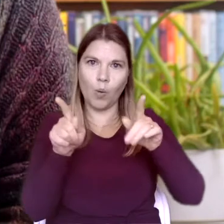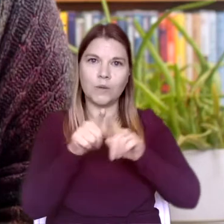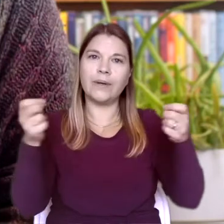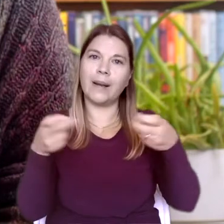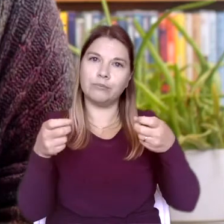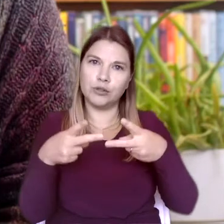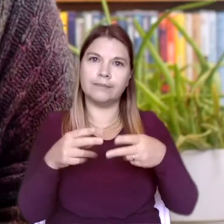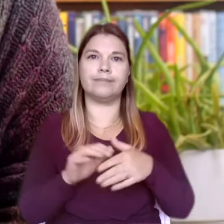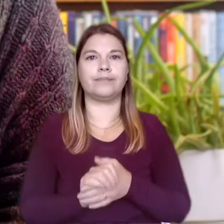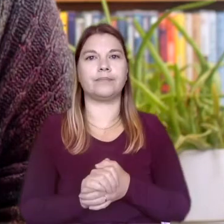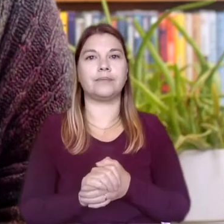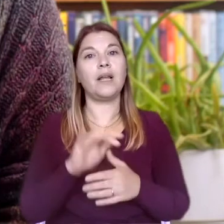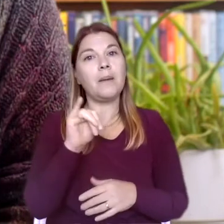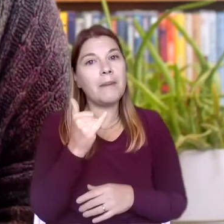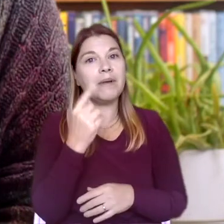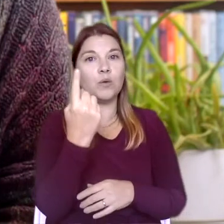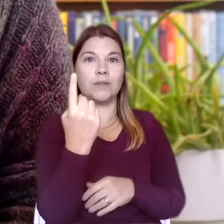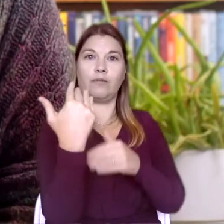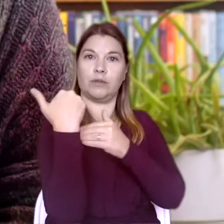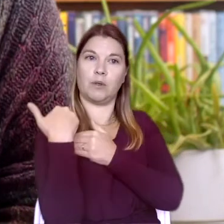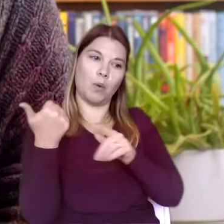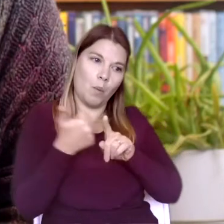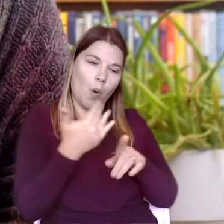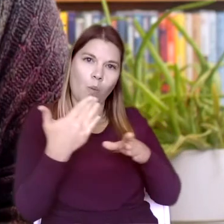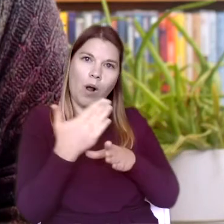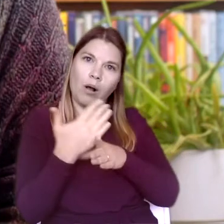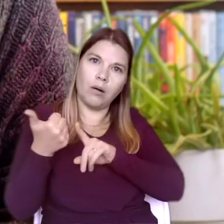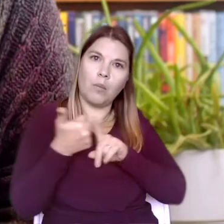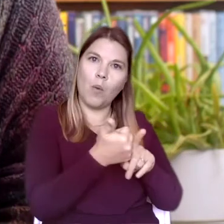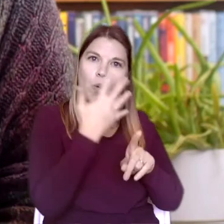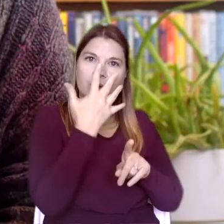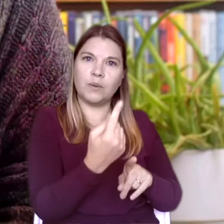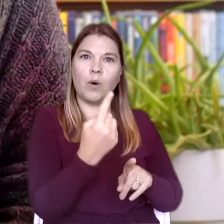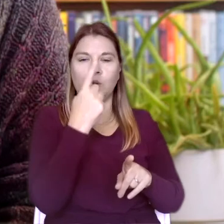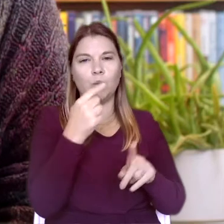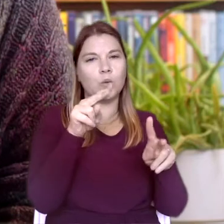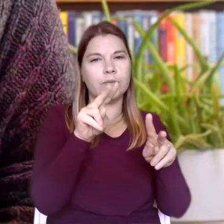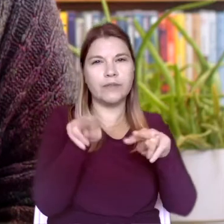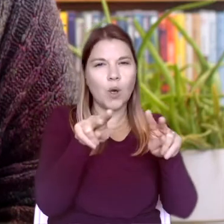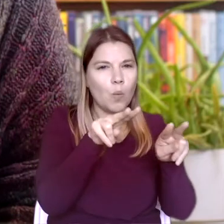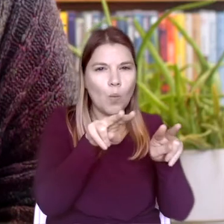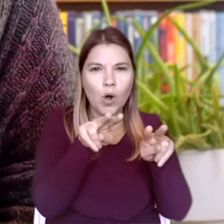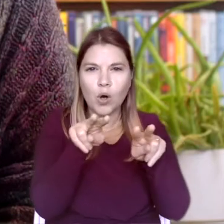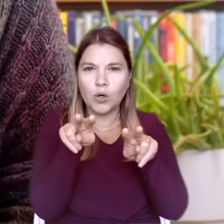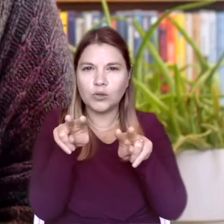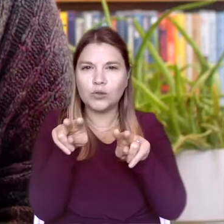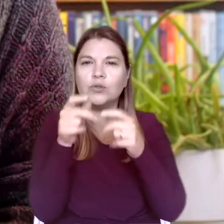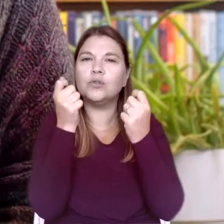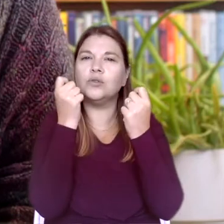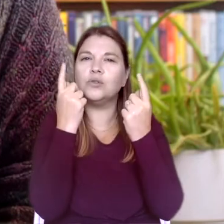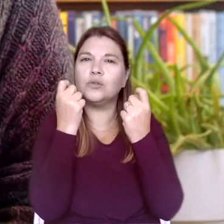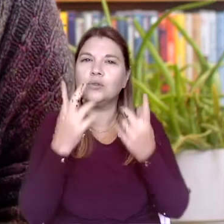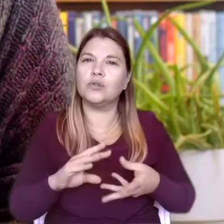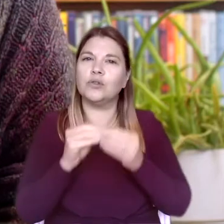If you are supporting someone, you can either use this video as a tutorial to inspire and give ideas for your own sound bath,